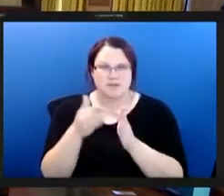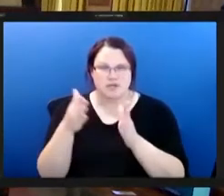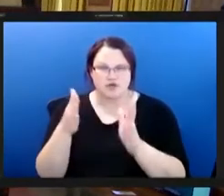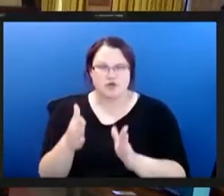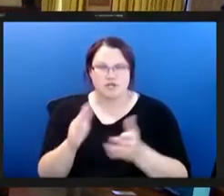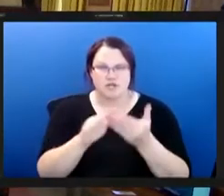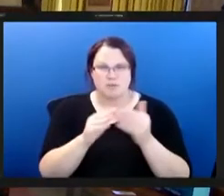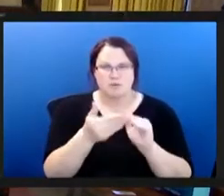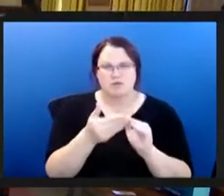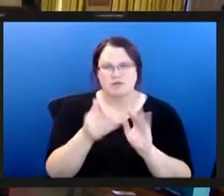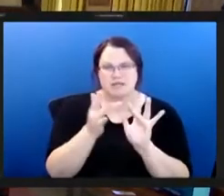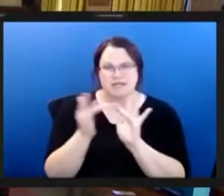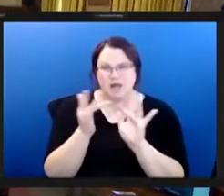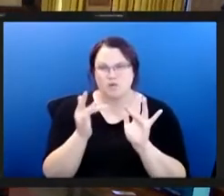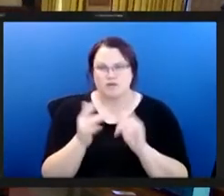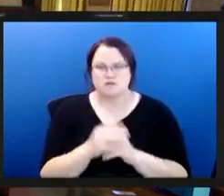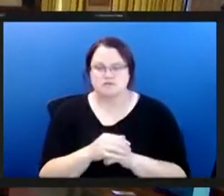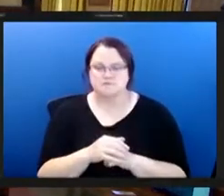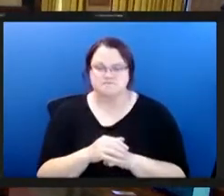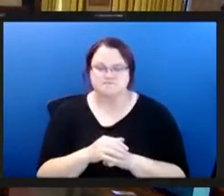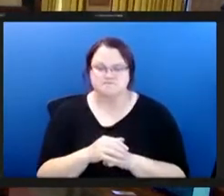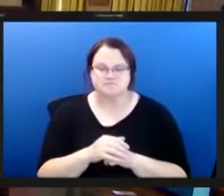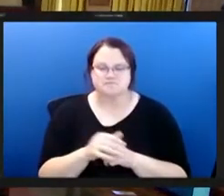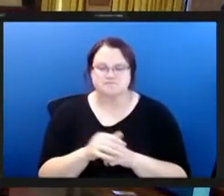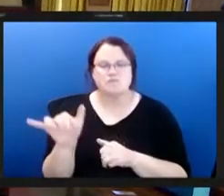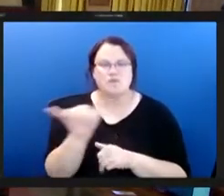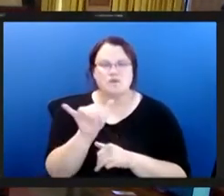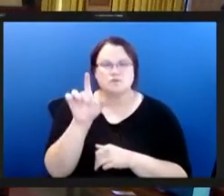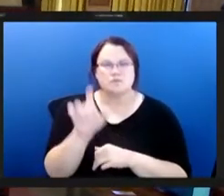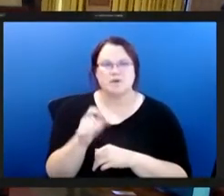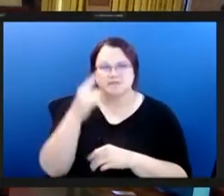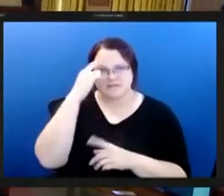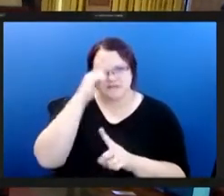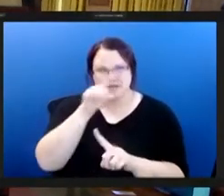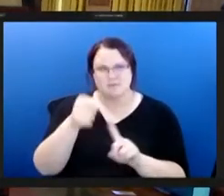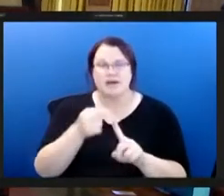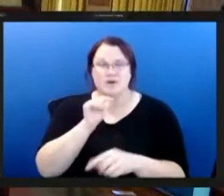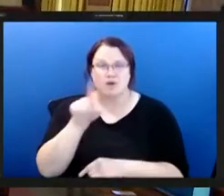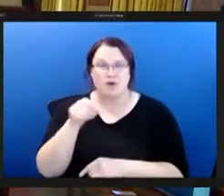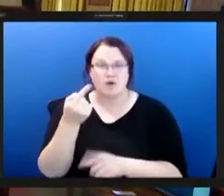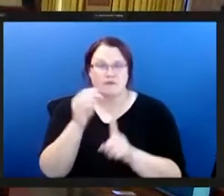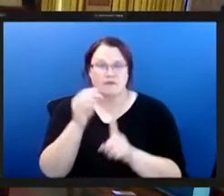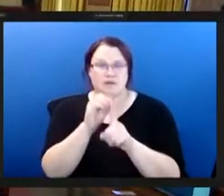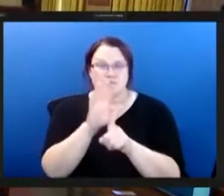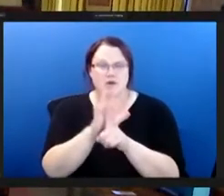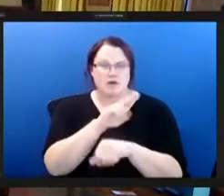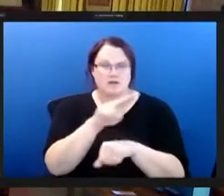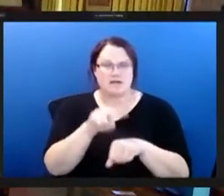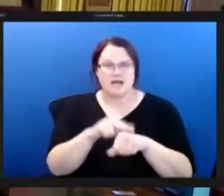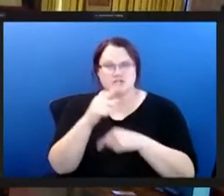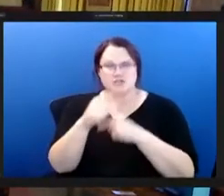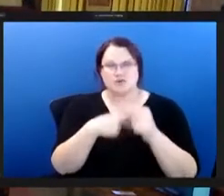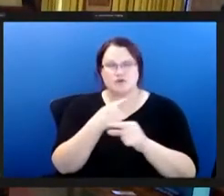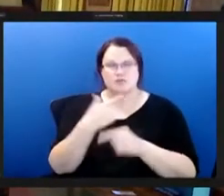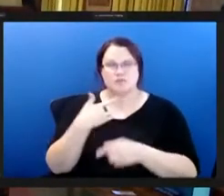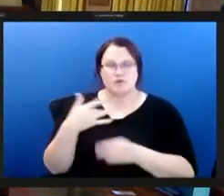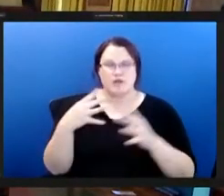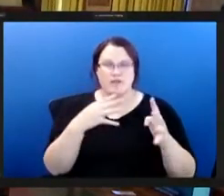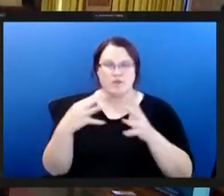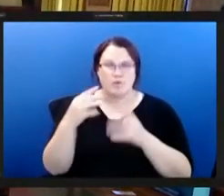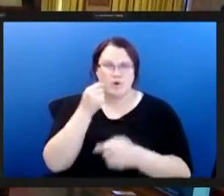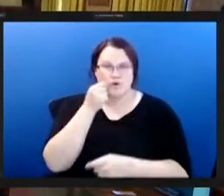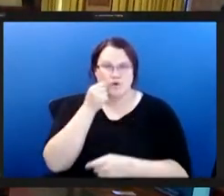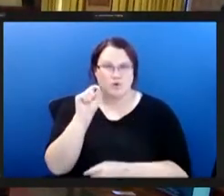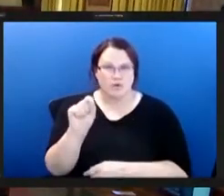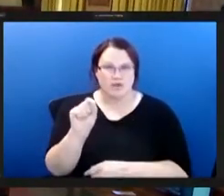also we must consider not only the impact of national and global events such as the war in ukraine one of the main